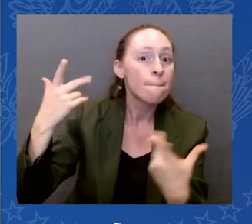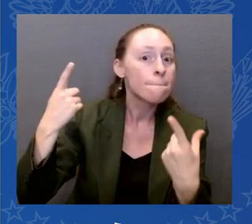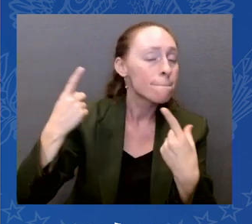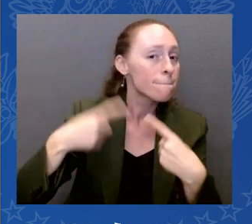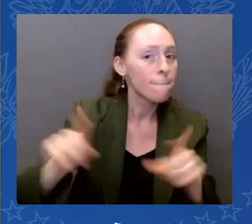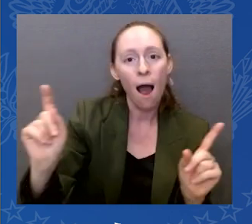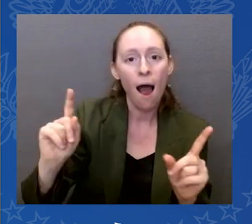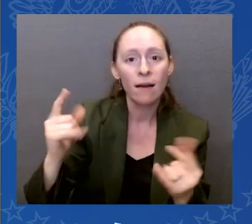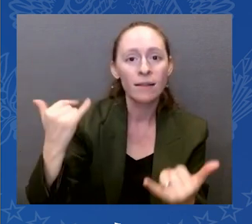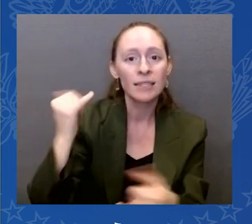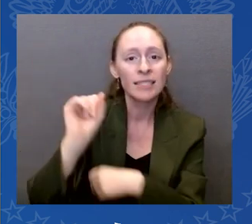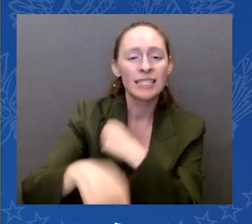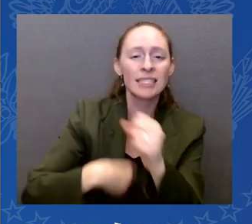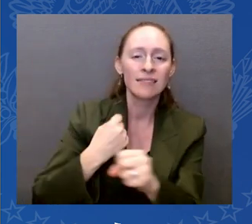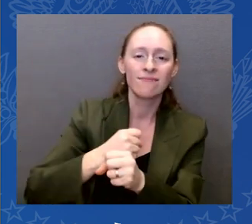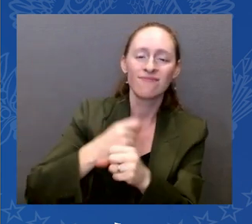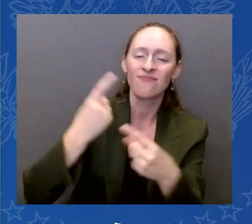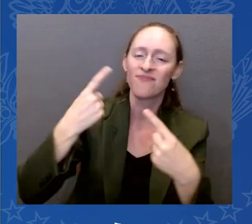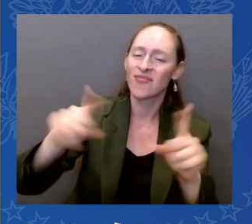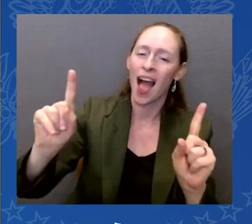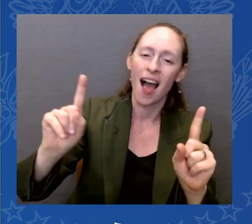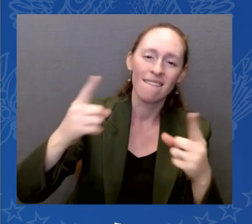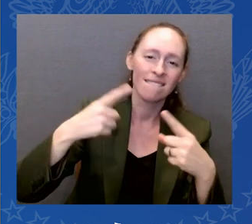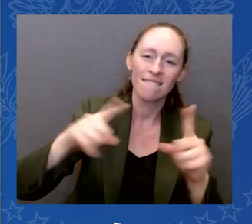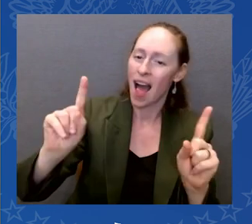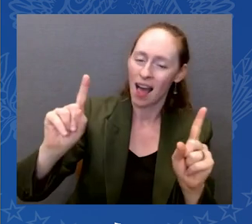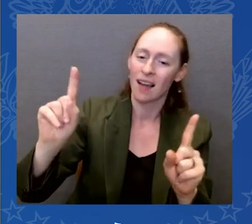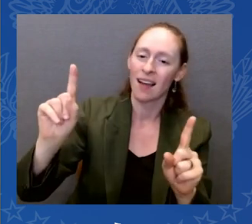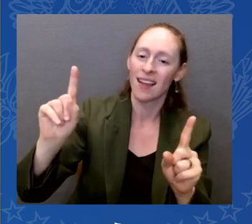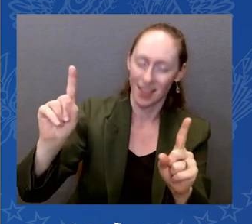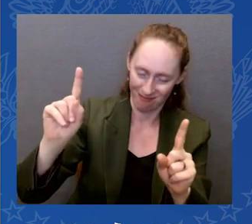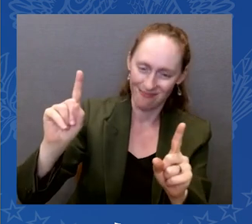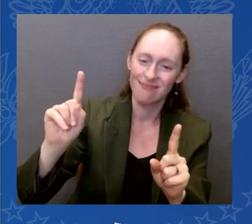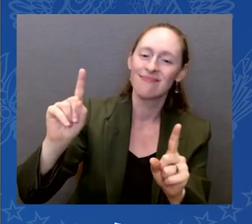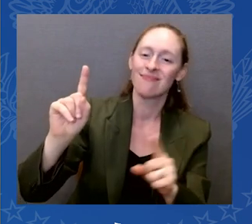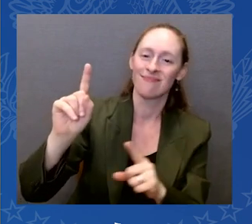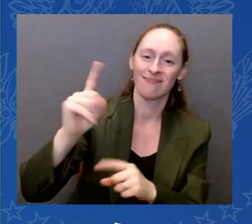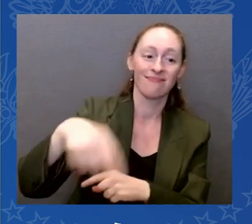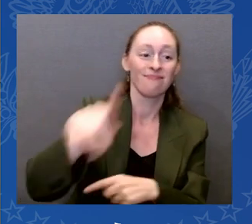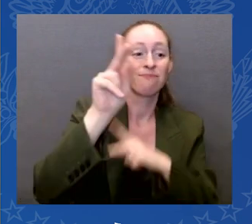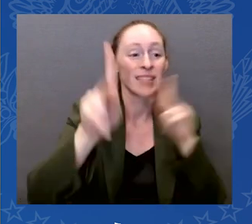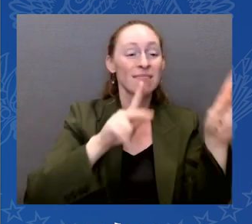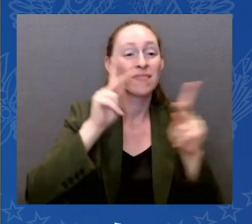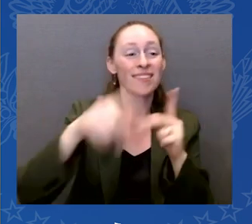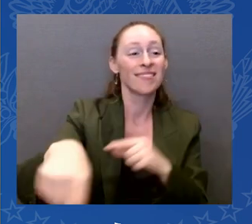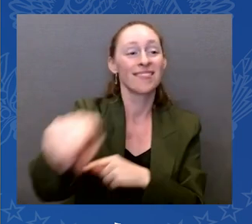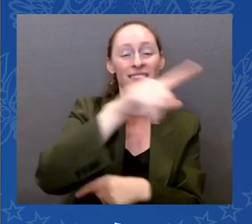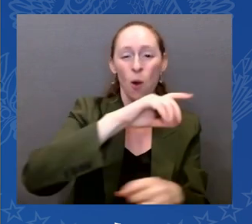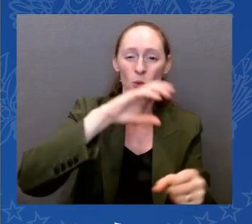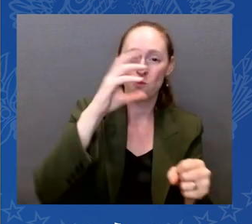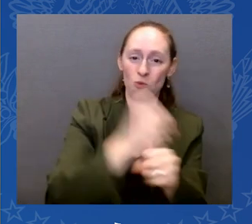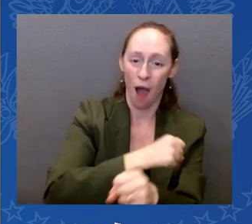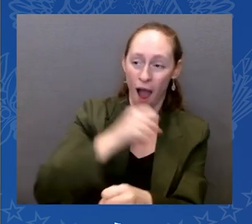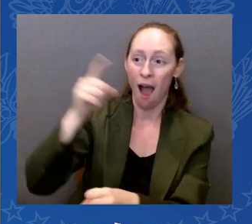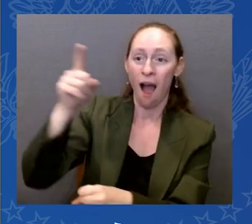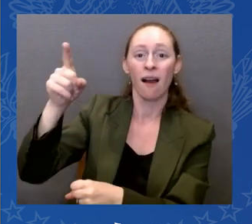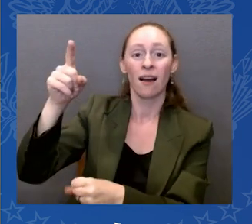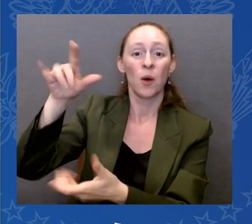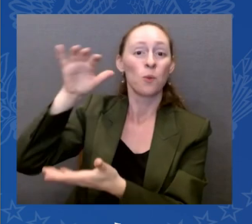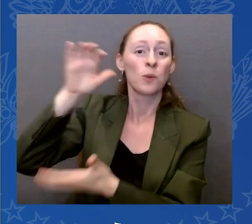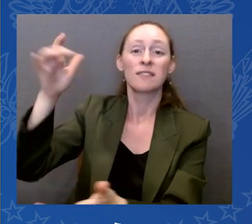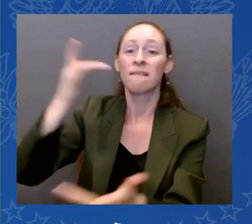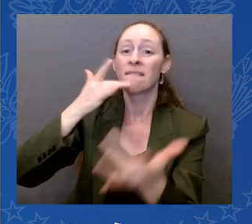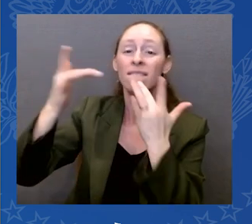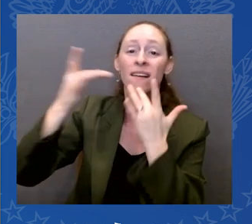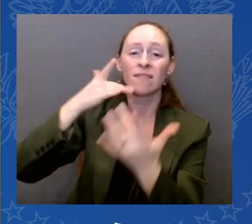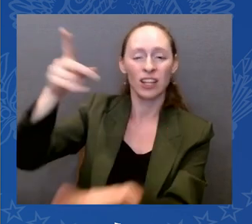Now, Medicare will have the power to negotiate lower prescription drug prices. And seniors will see out-of-pocket drug costs capped